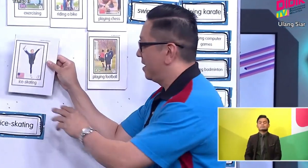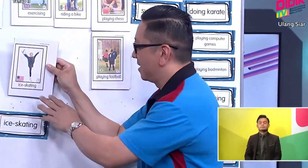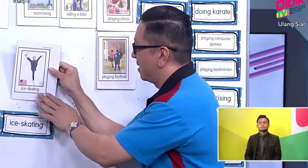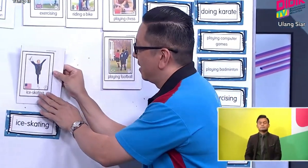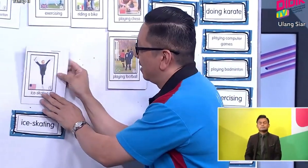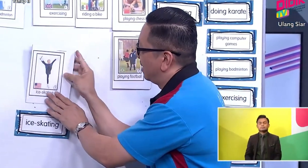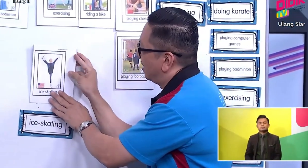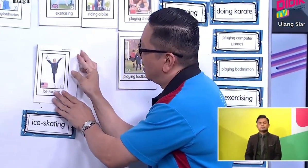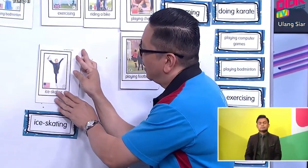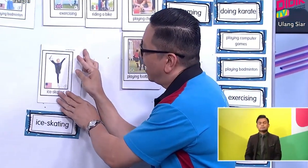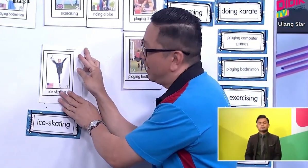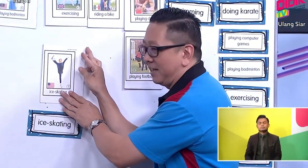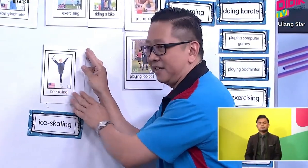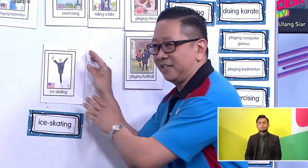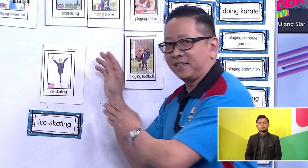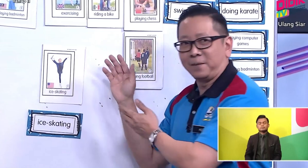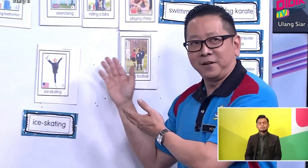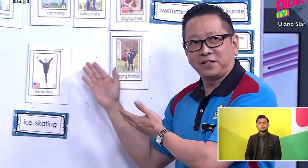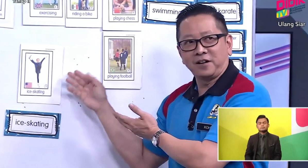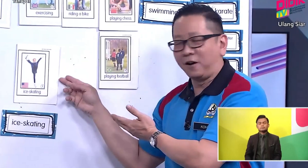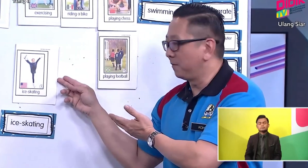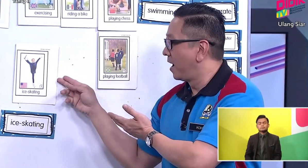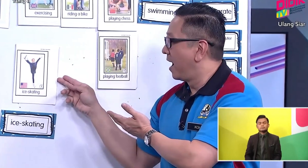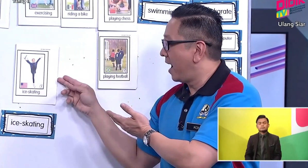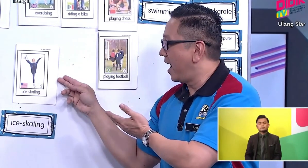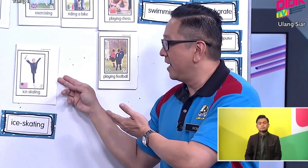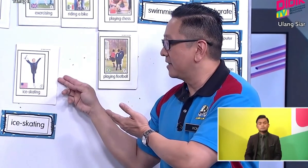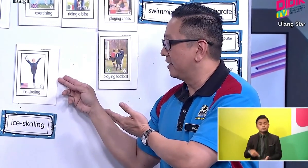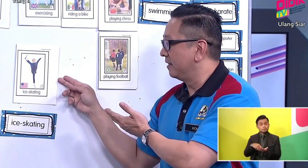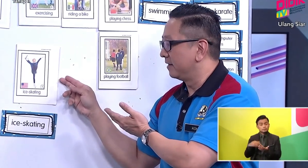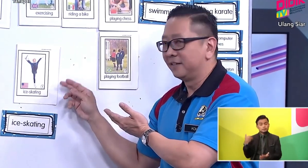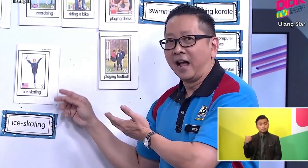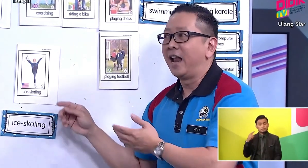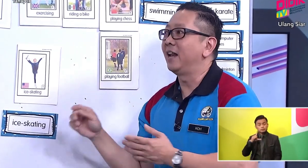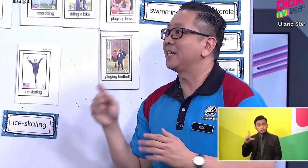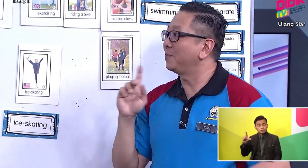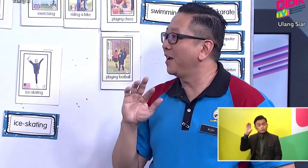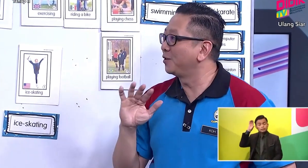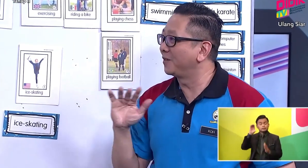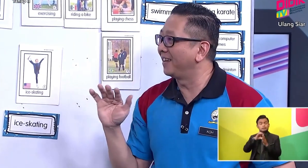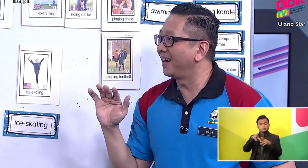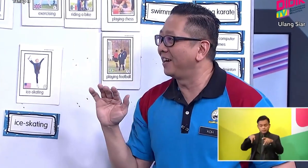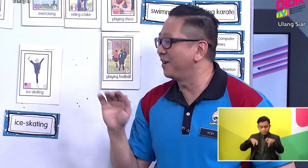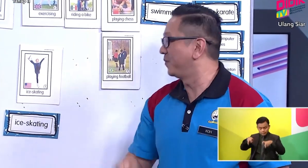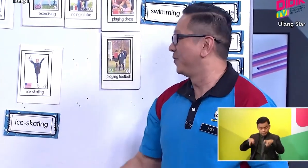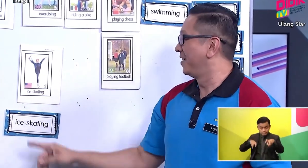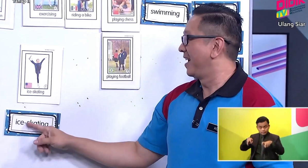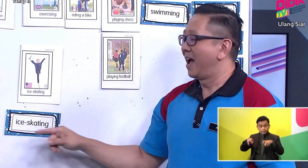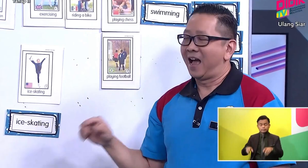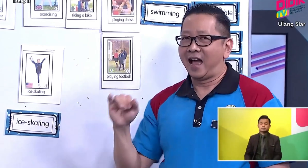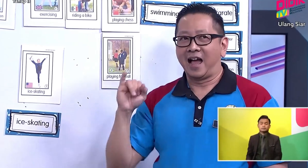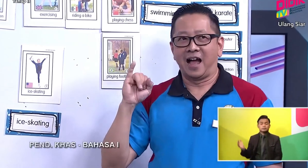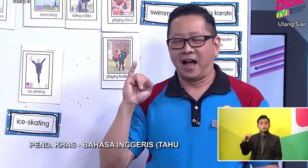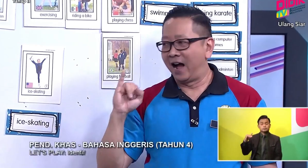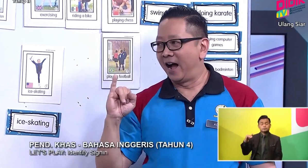Okay. And this is the picture of ice skating. Let's spell together, Hanif. Sure.